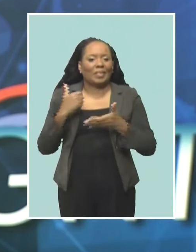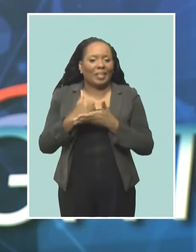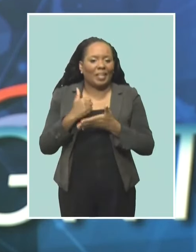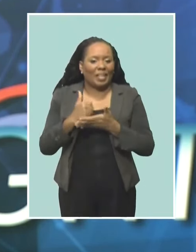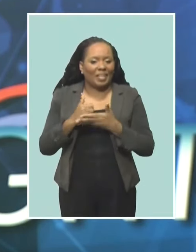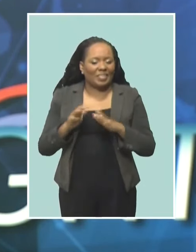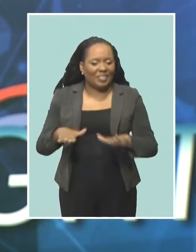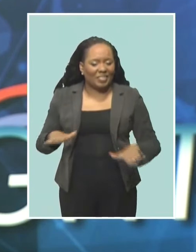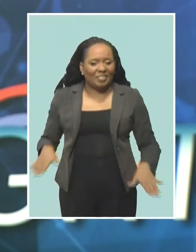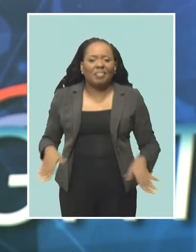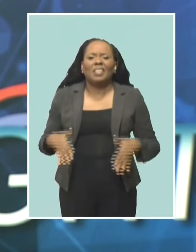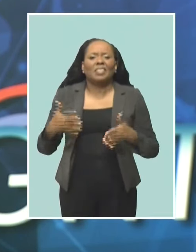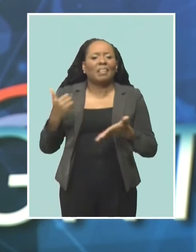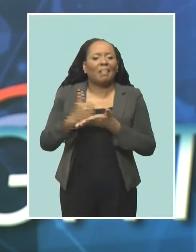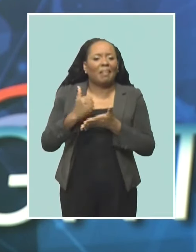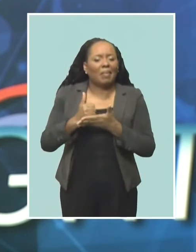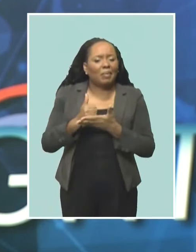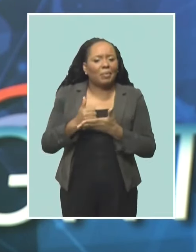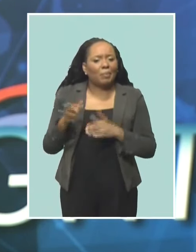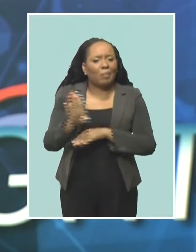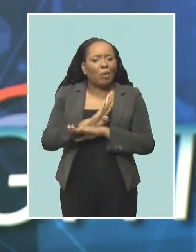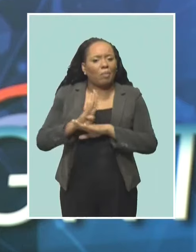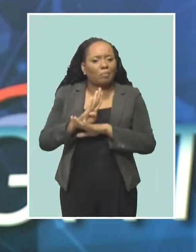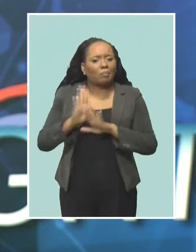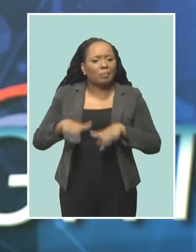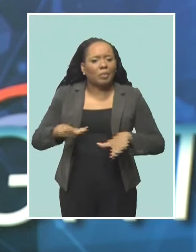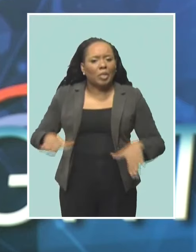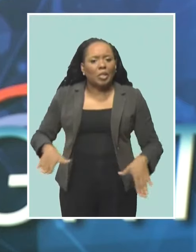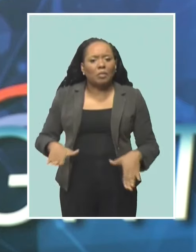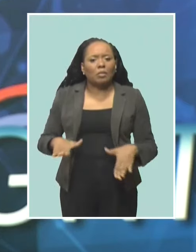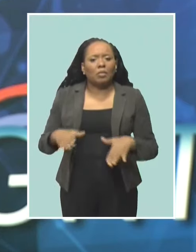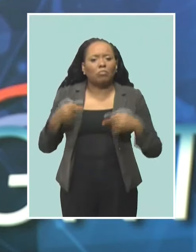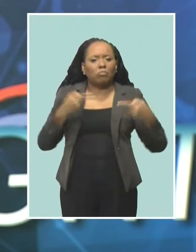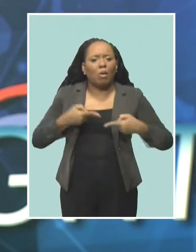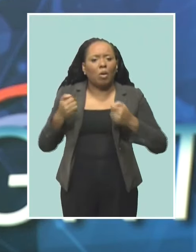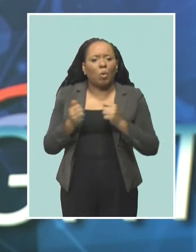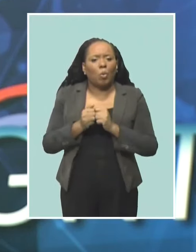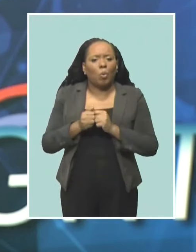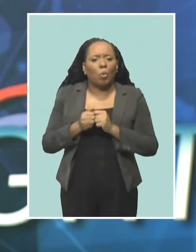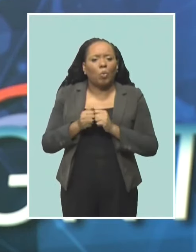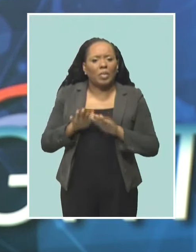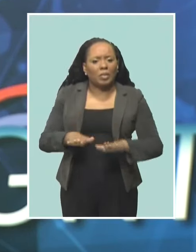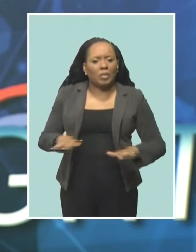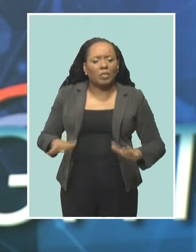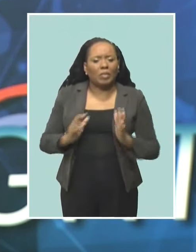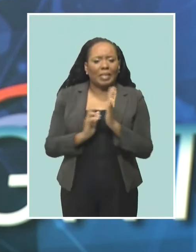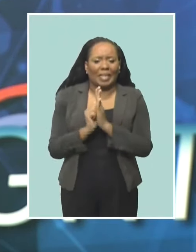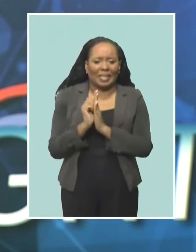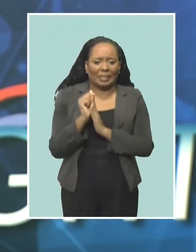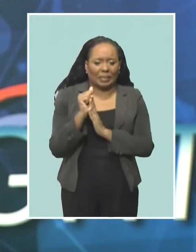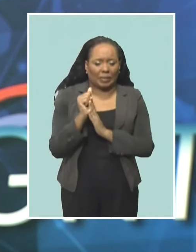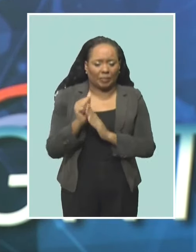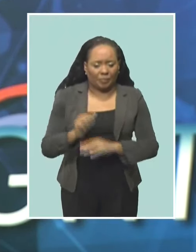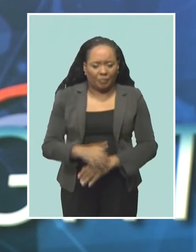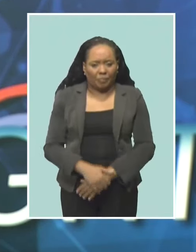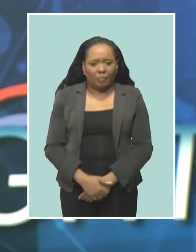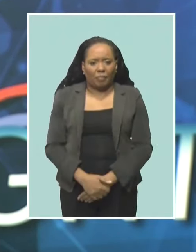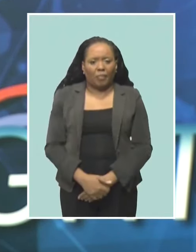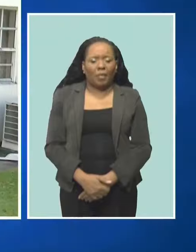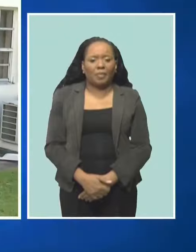is raising funds to help Barbadian children struggling with pediatric cancer. Anesta Henry has that story.